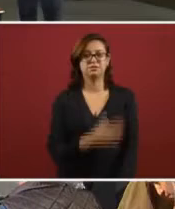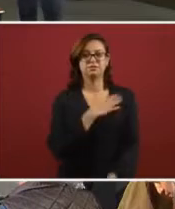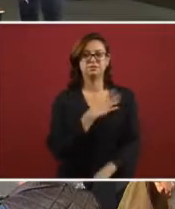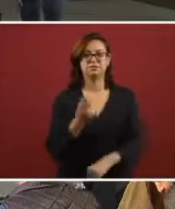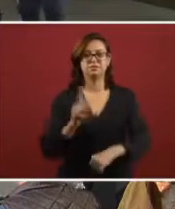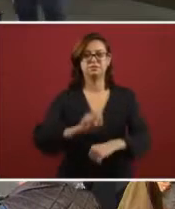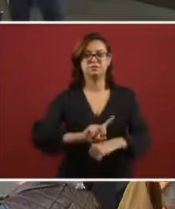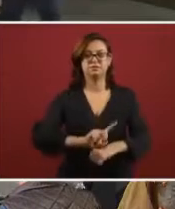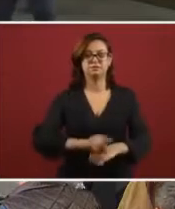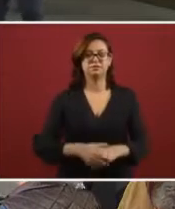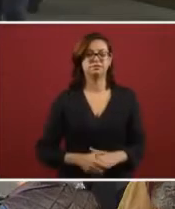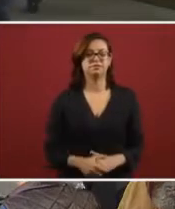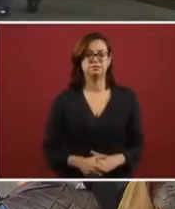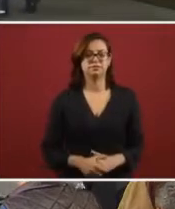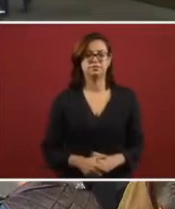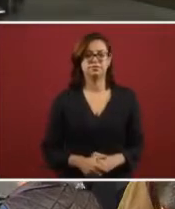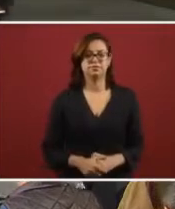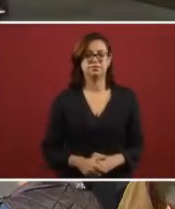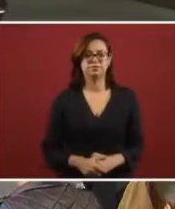hello everybody